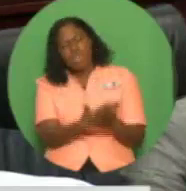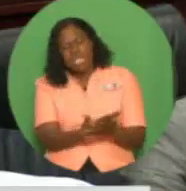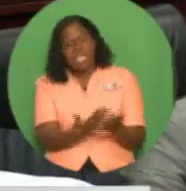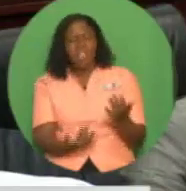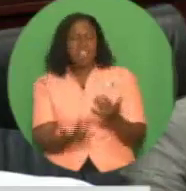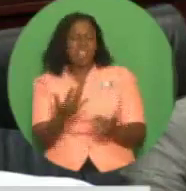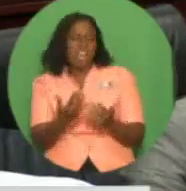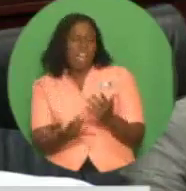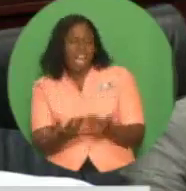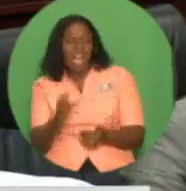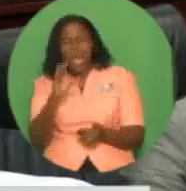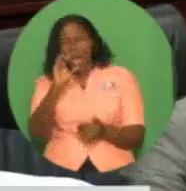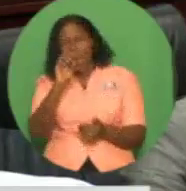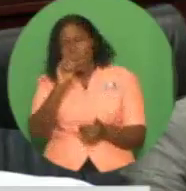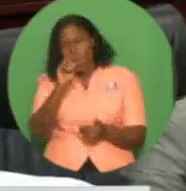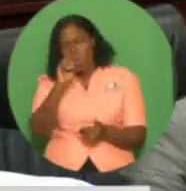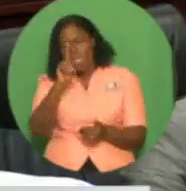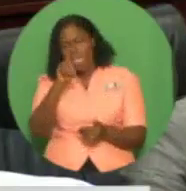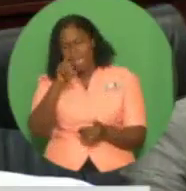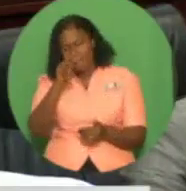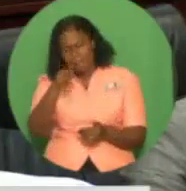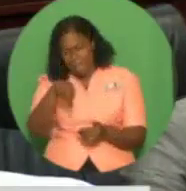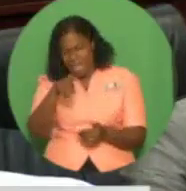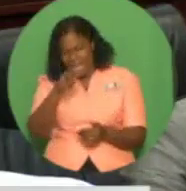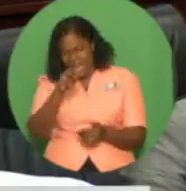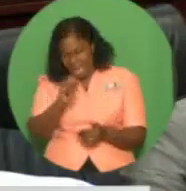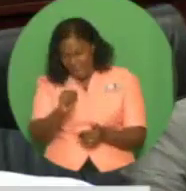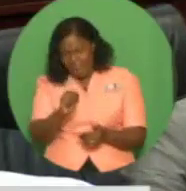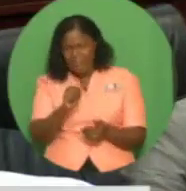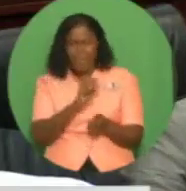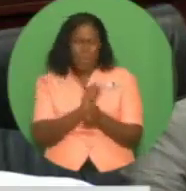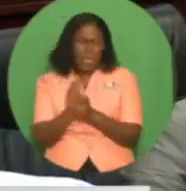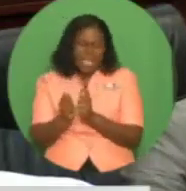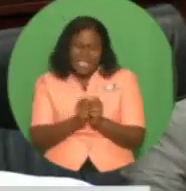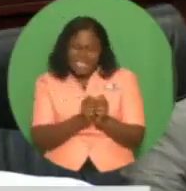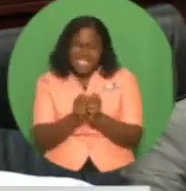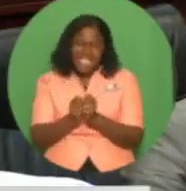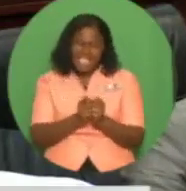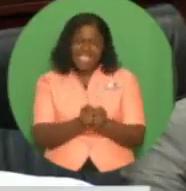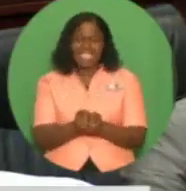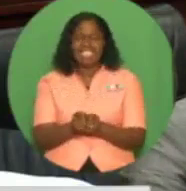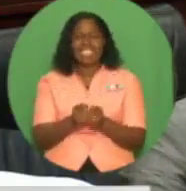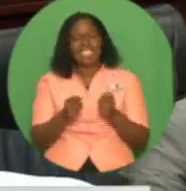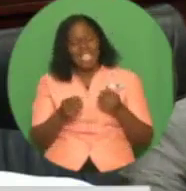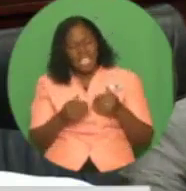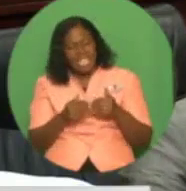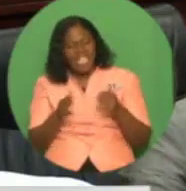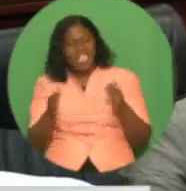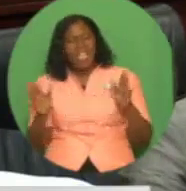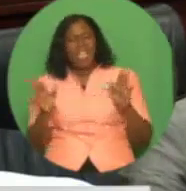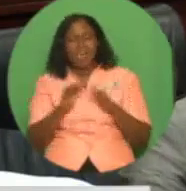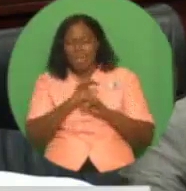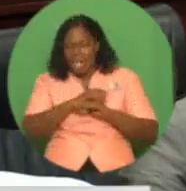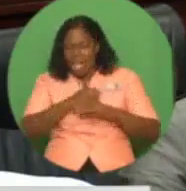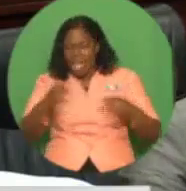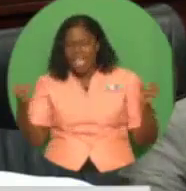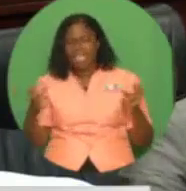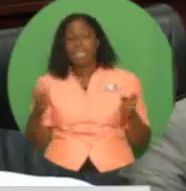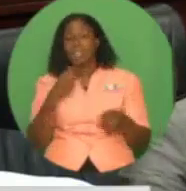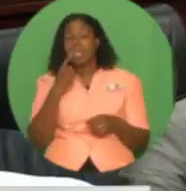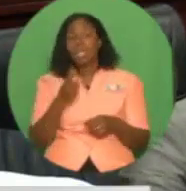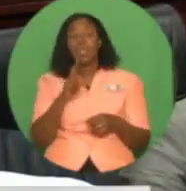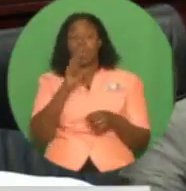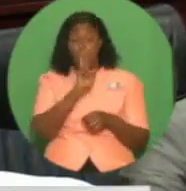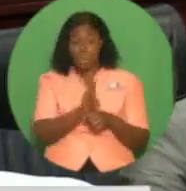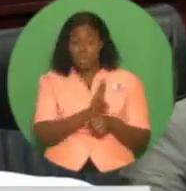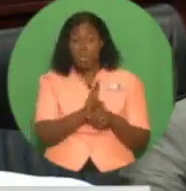ODPM, etc. We are revamping, rebanding, and expanding the K9 unit. There will be greater use of dogs in the police